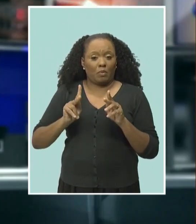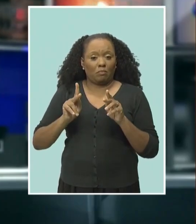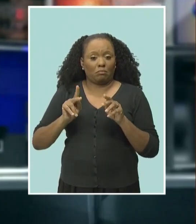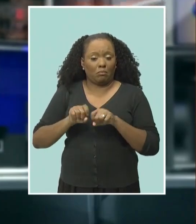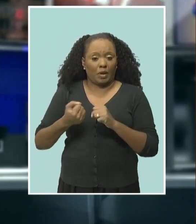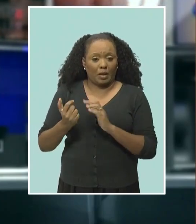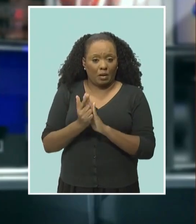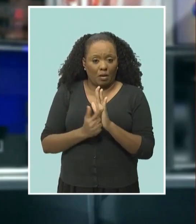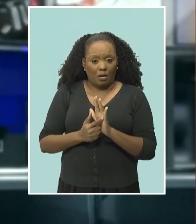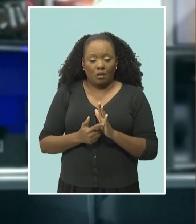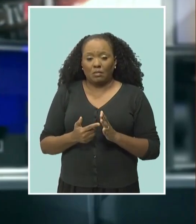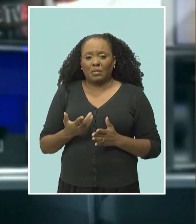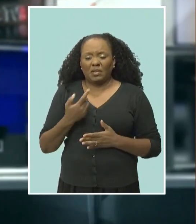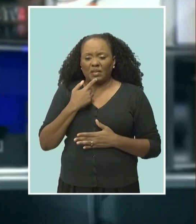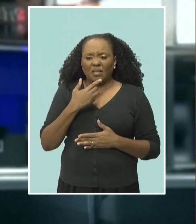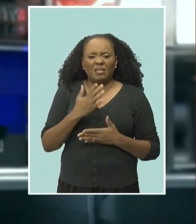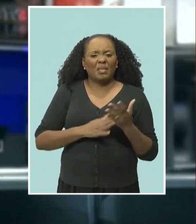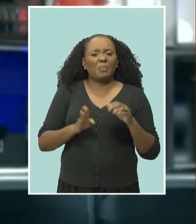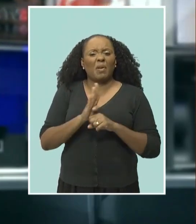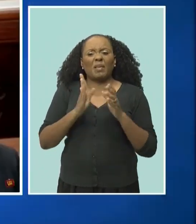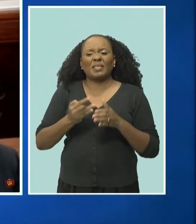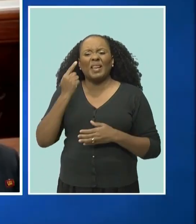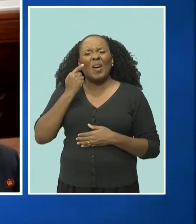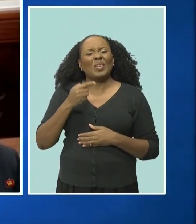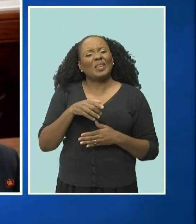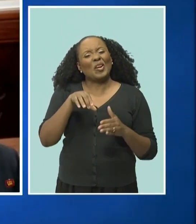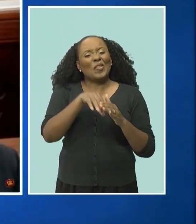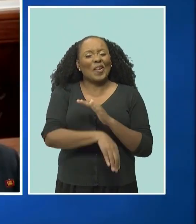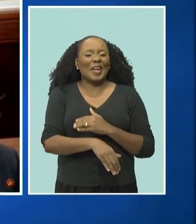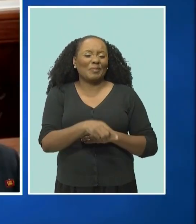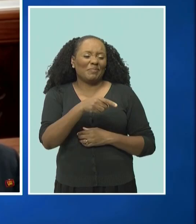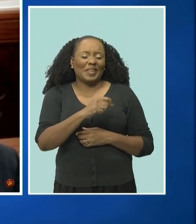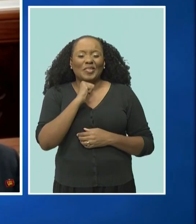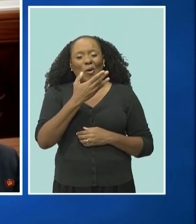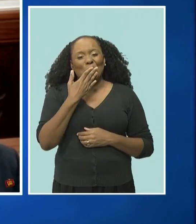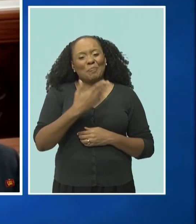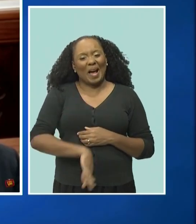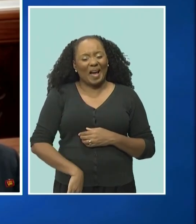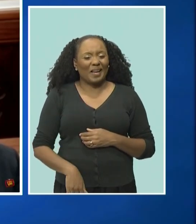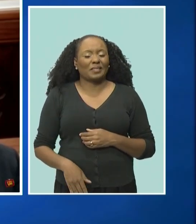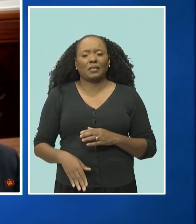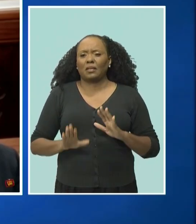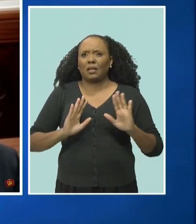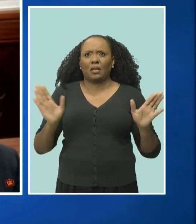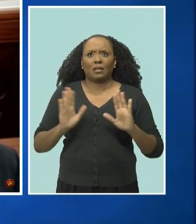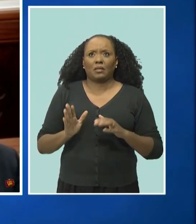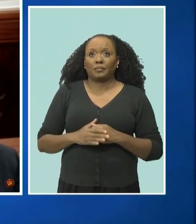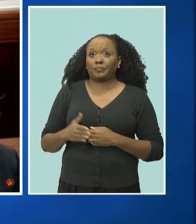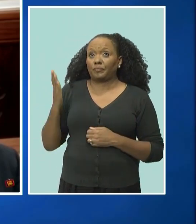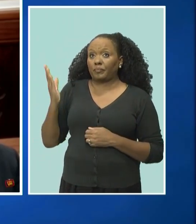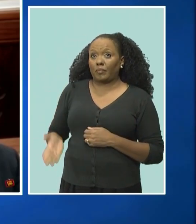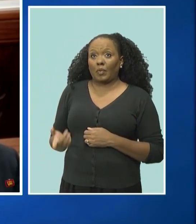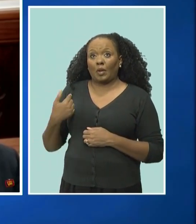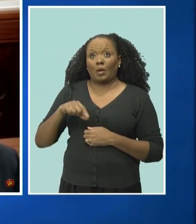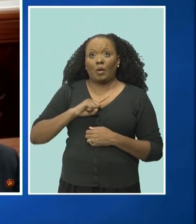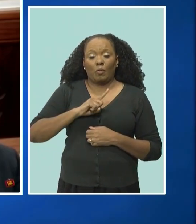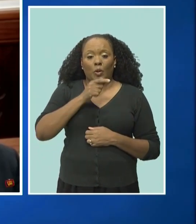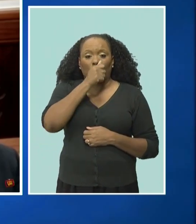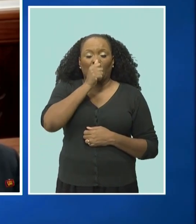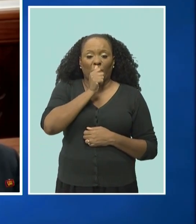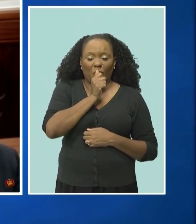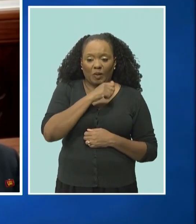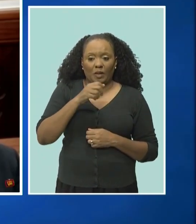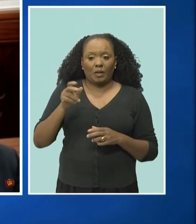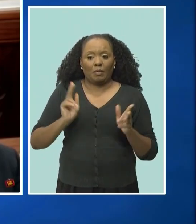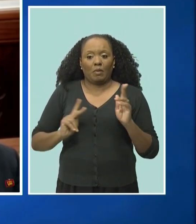too tolerant of small crimes. We are very tolerant with the wheelies on the streets. We are very tolerant with people breaking